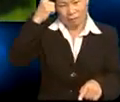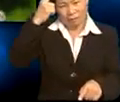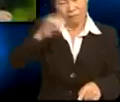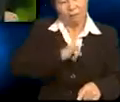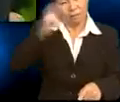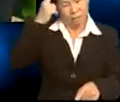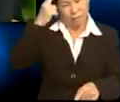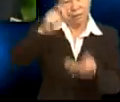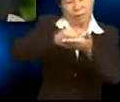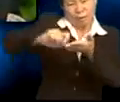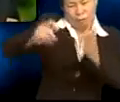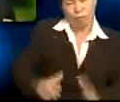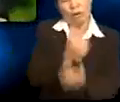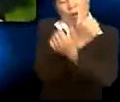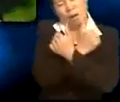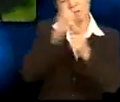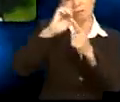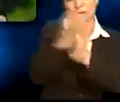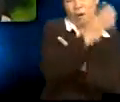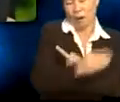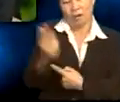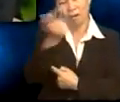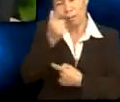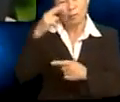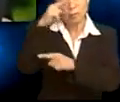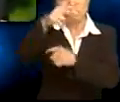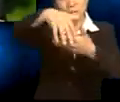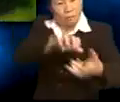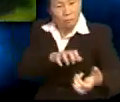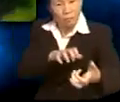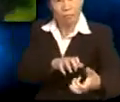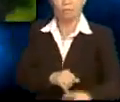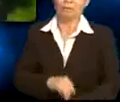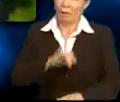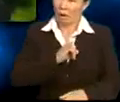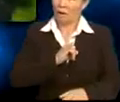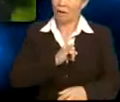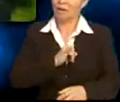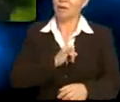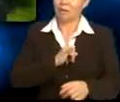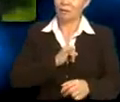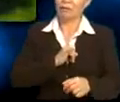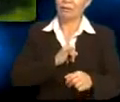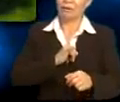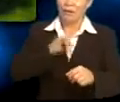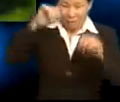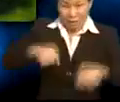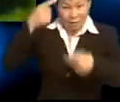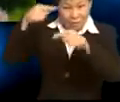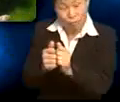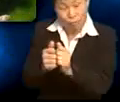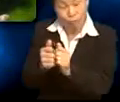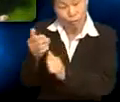Yasmin? I think the author really loves the environment and does not want to see it destroyed. I couldn't agree with you more.